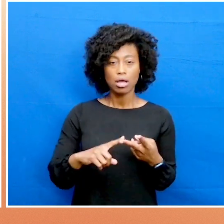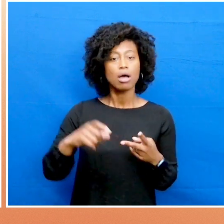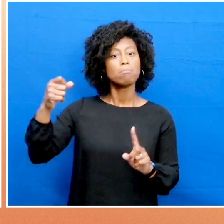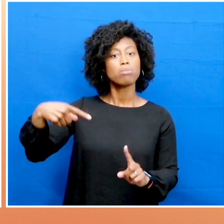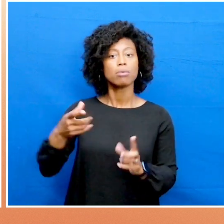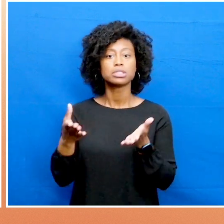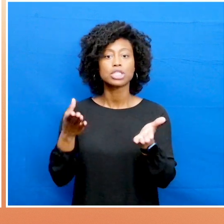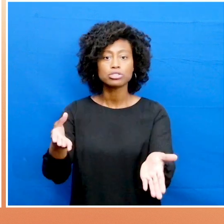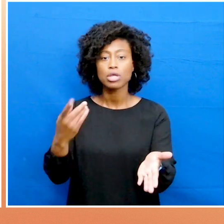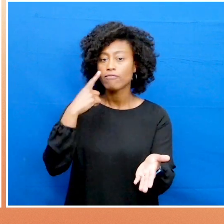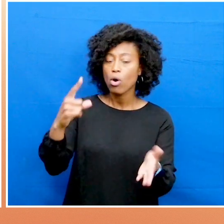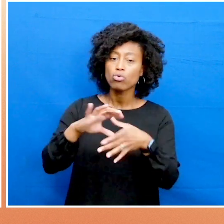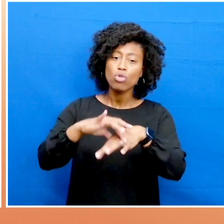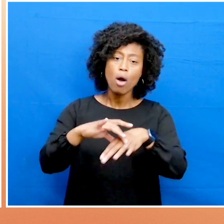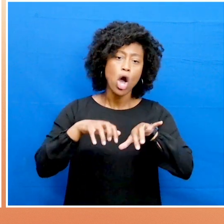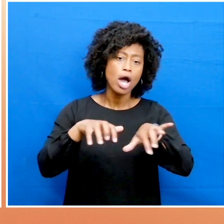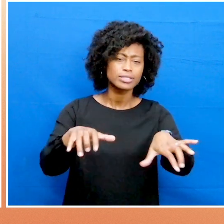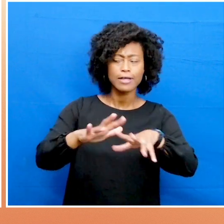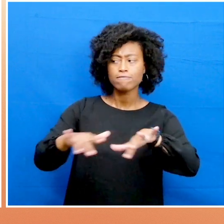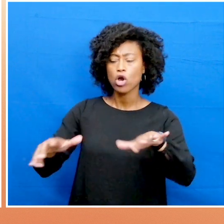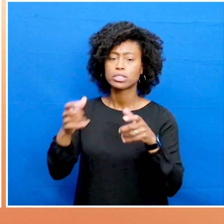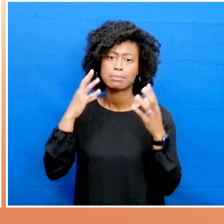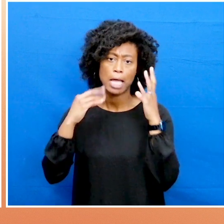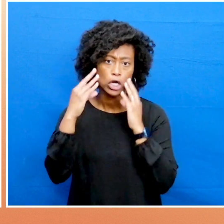that consider a global audience with diverse experiences.